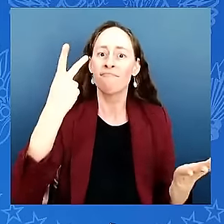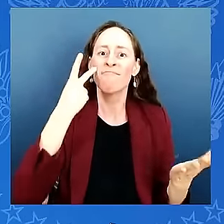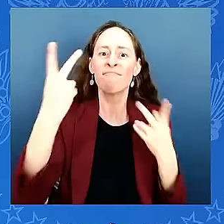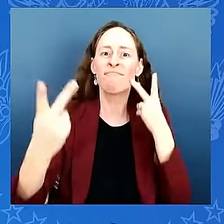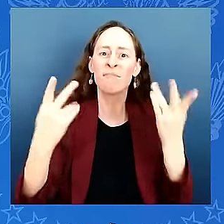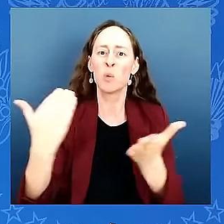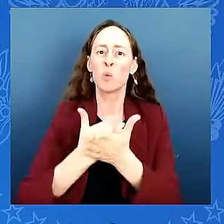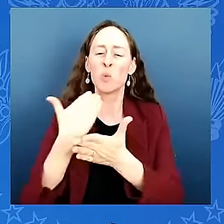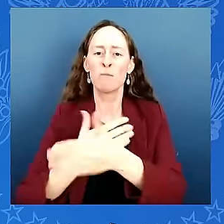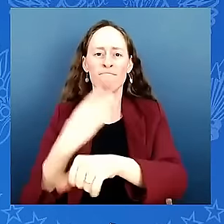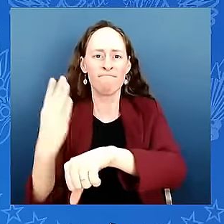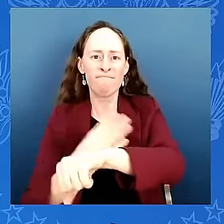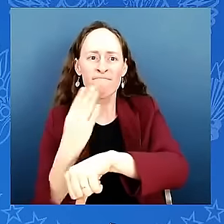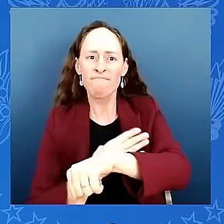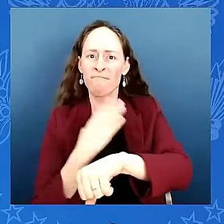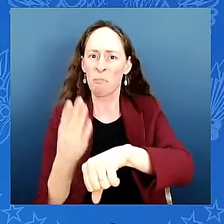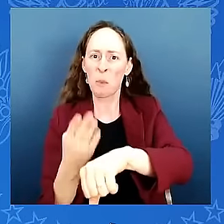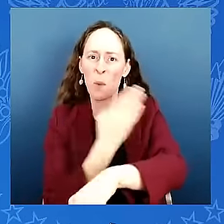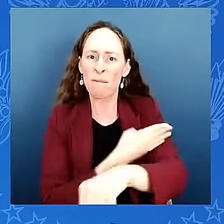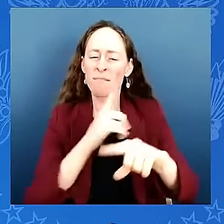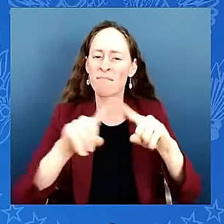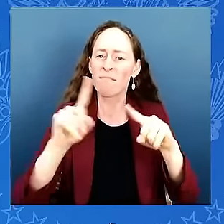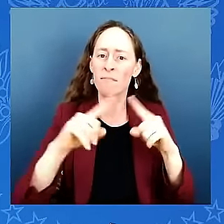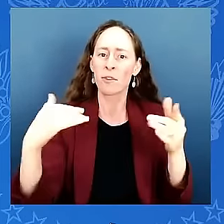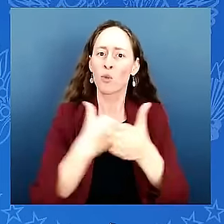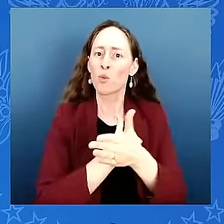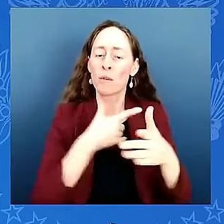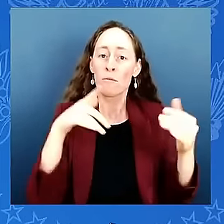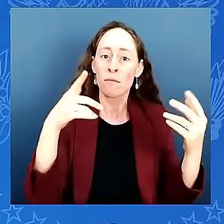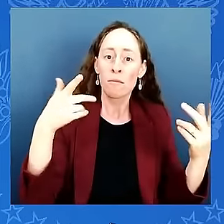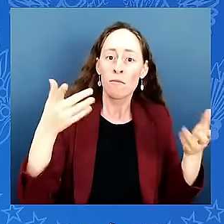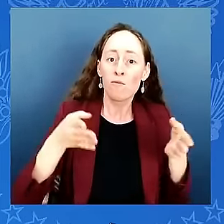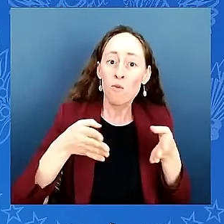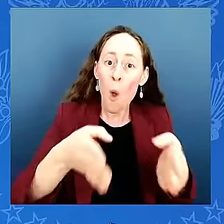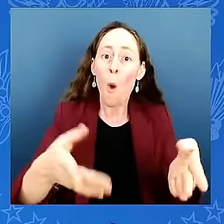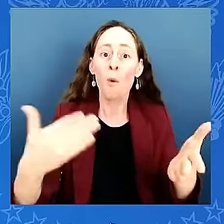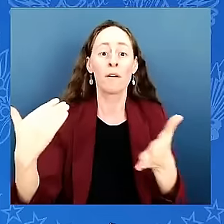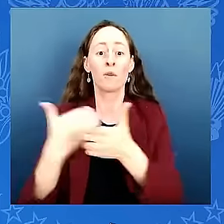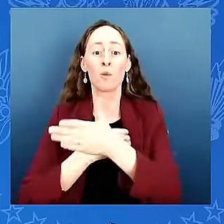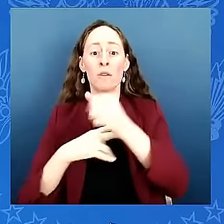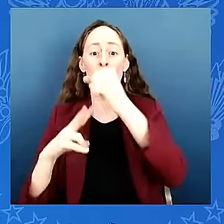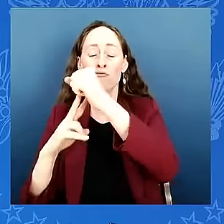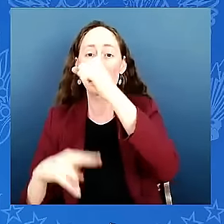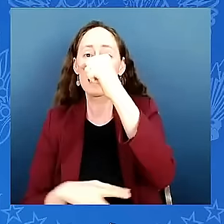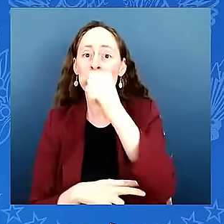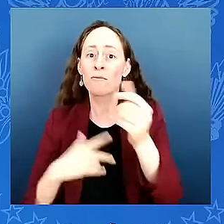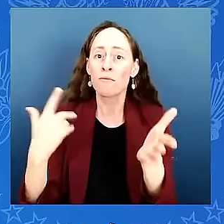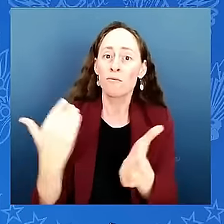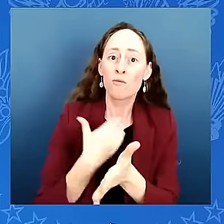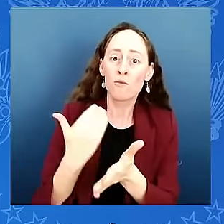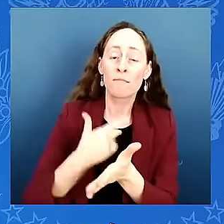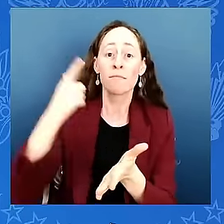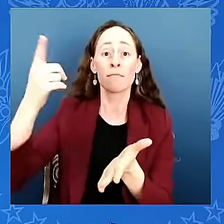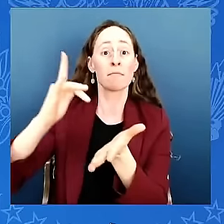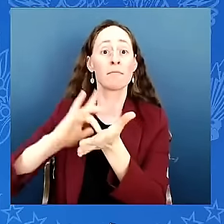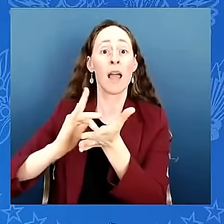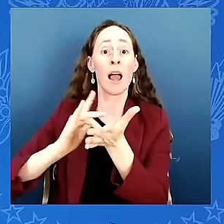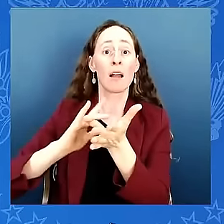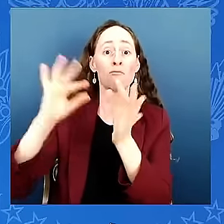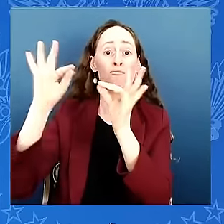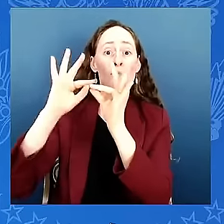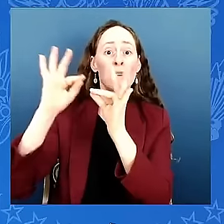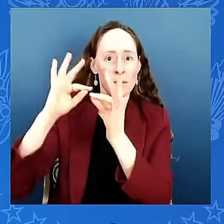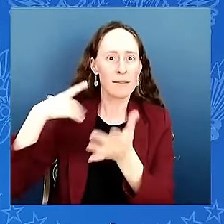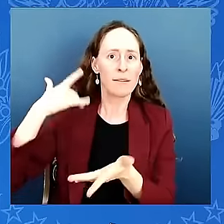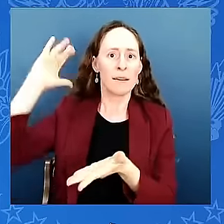significant money on prescription drug prices and through the investing in america agenda we planted the seeds for a better future and now